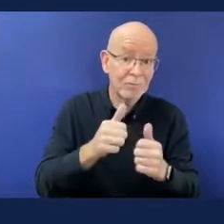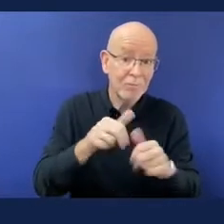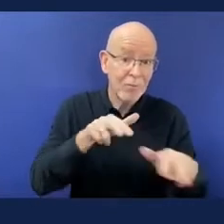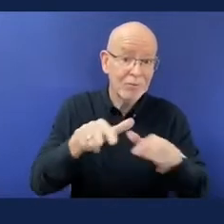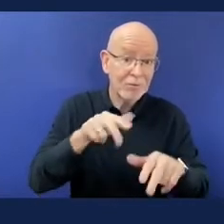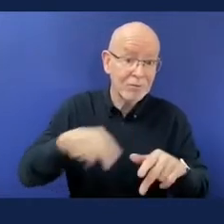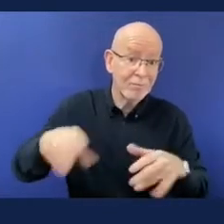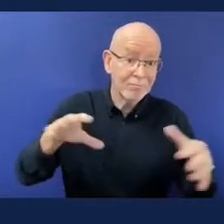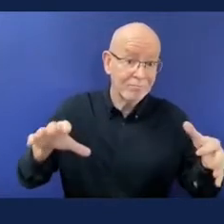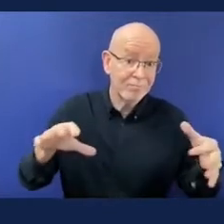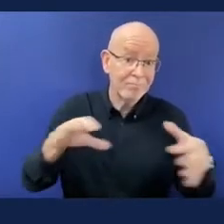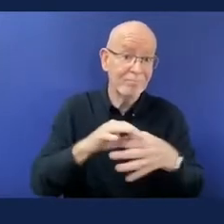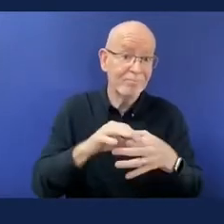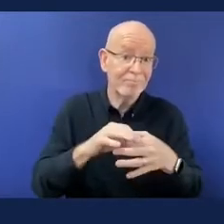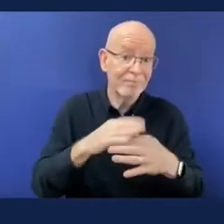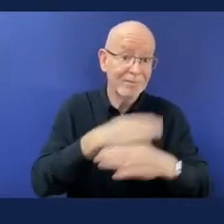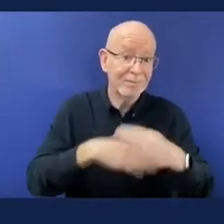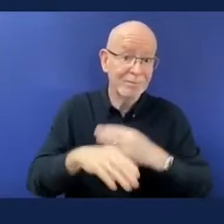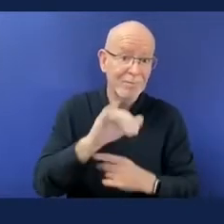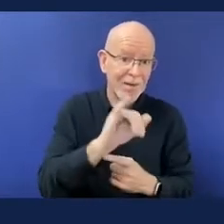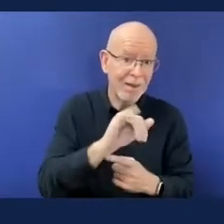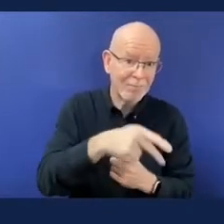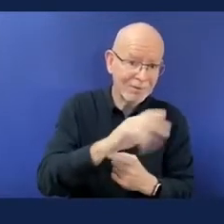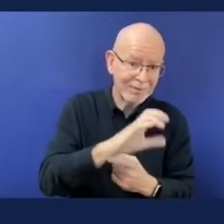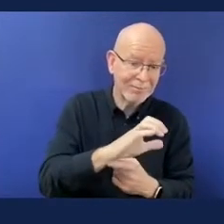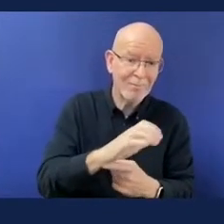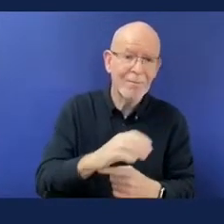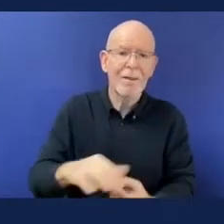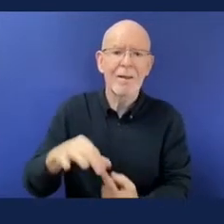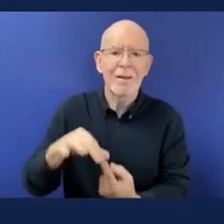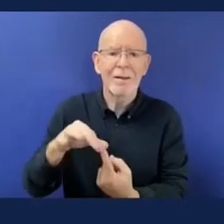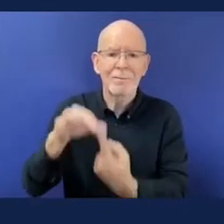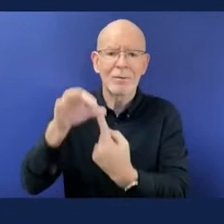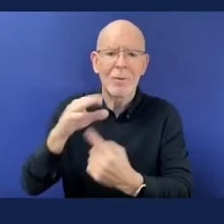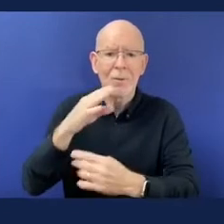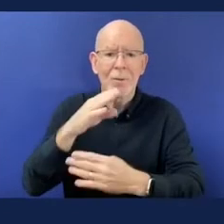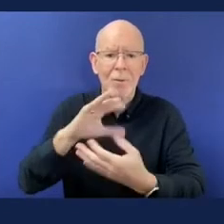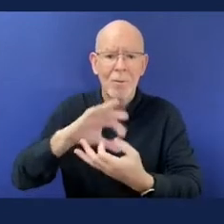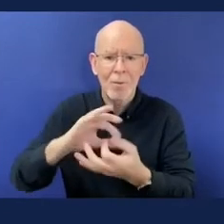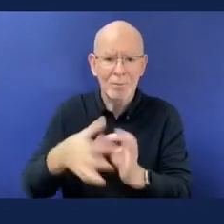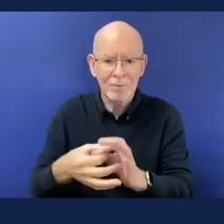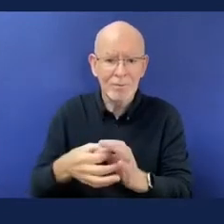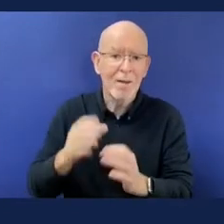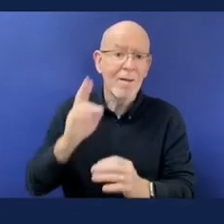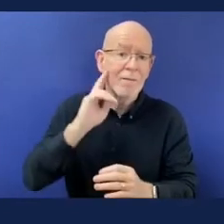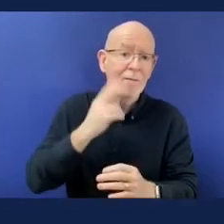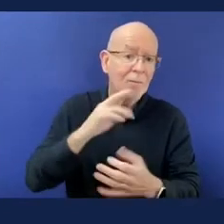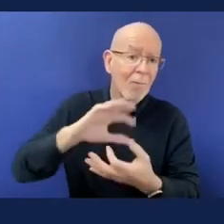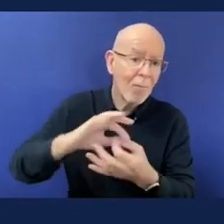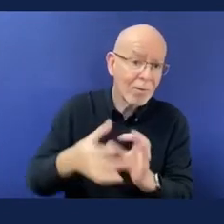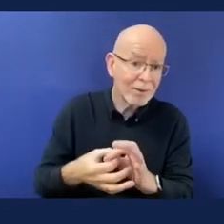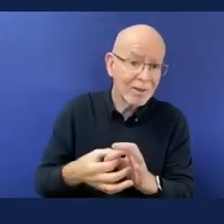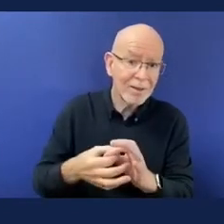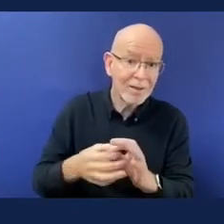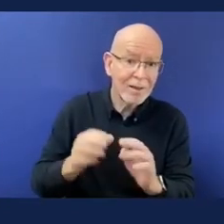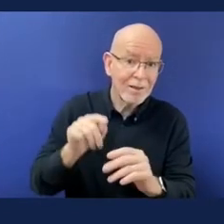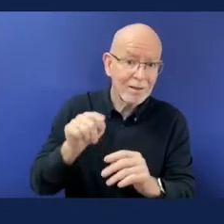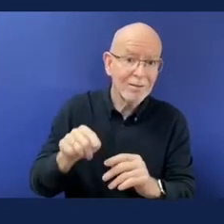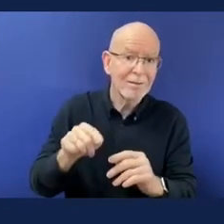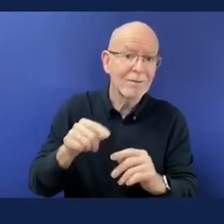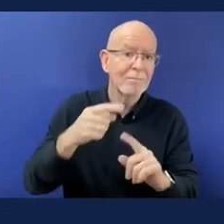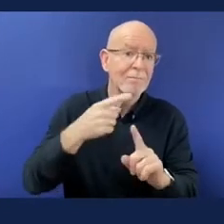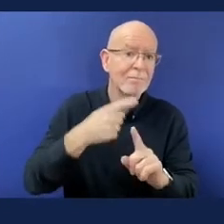organisation launched two years ago at the World Economic Forum to bring 500 of the world's biggest businesses to put disability